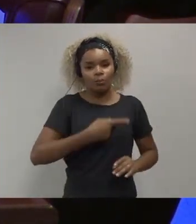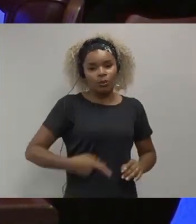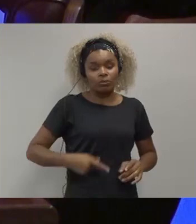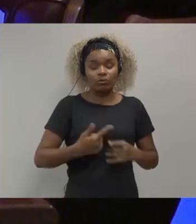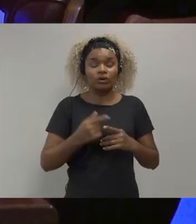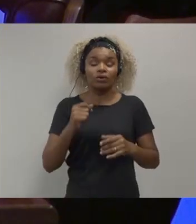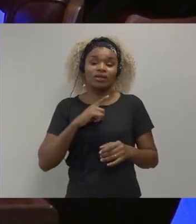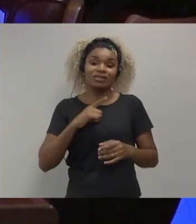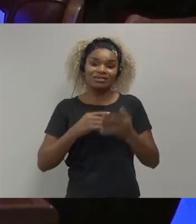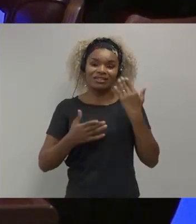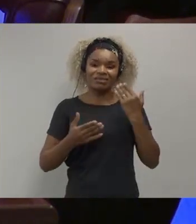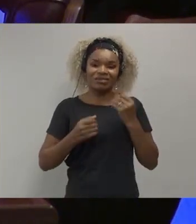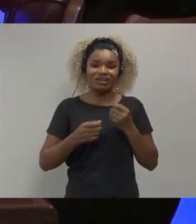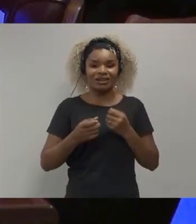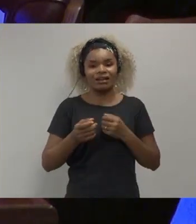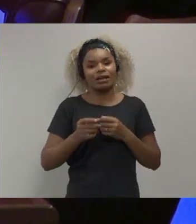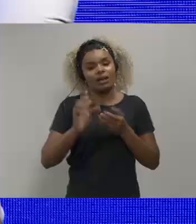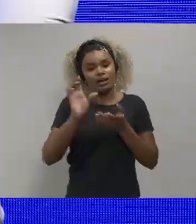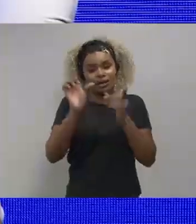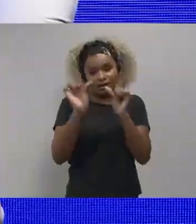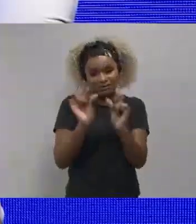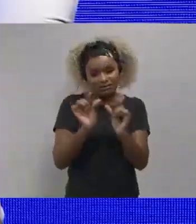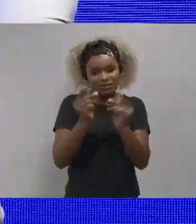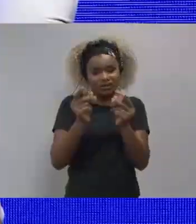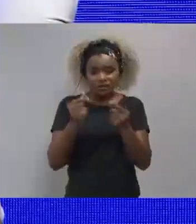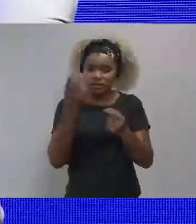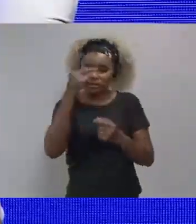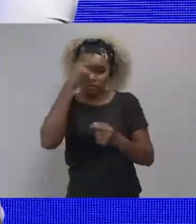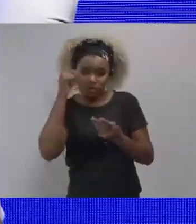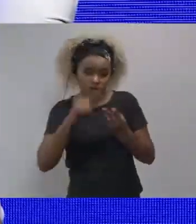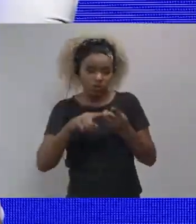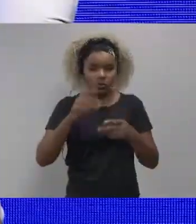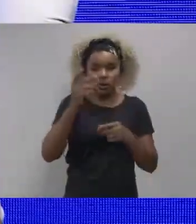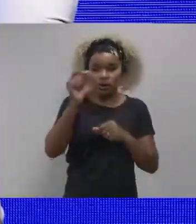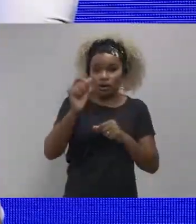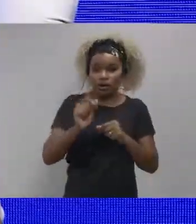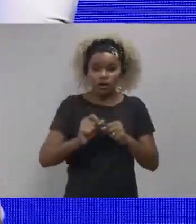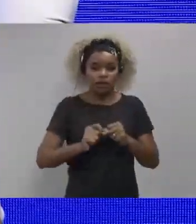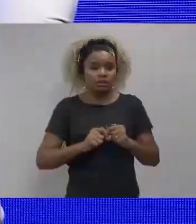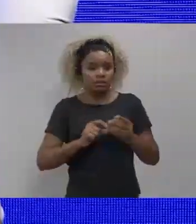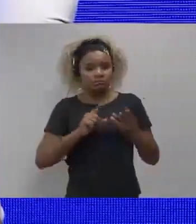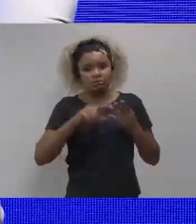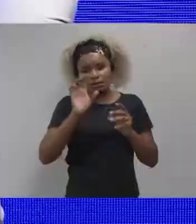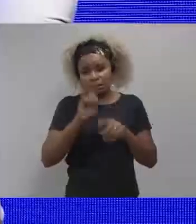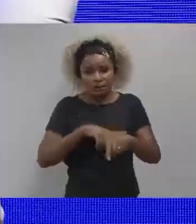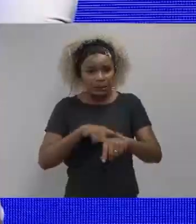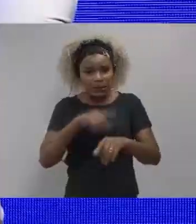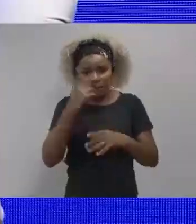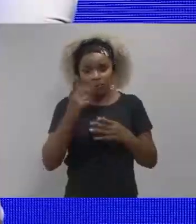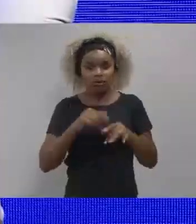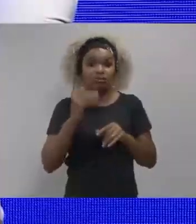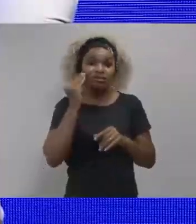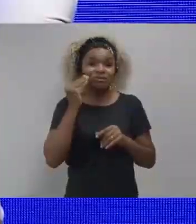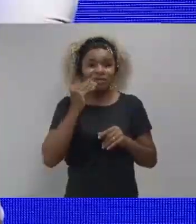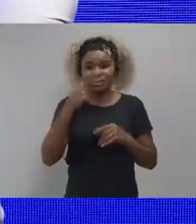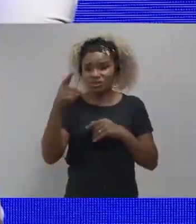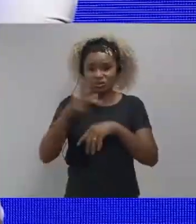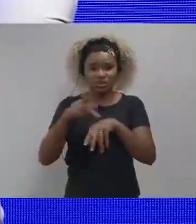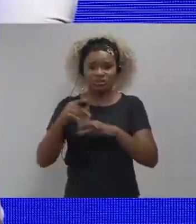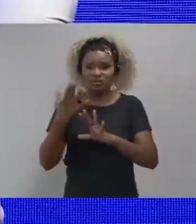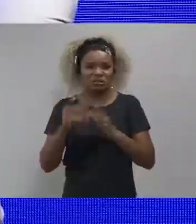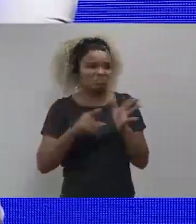what do we have in the back of the picture? International